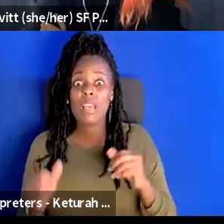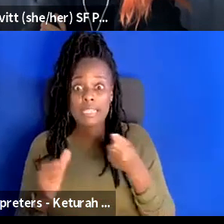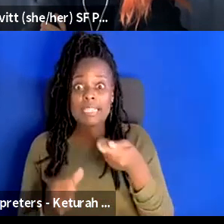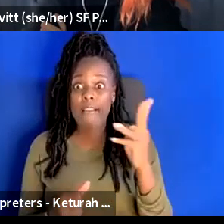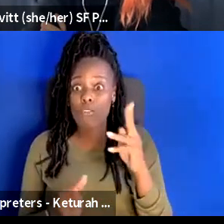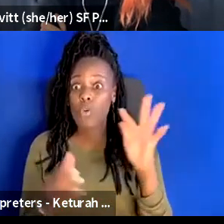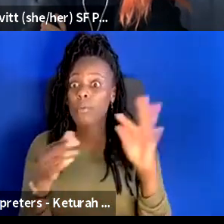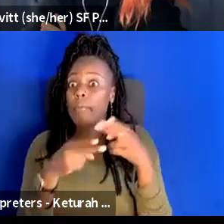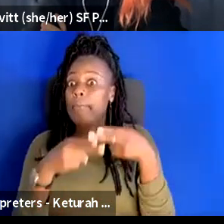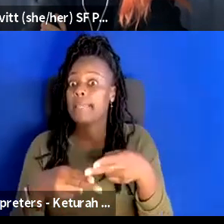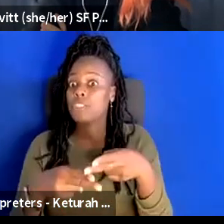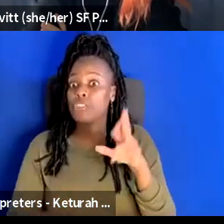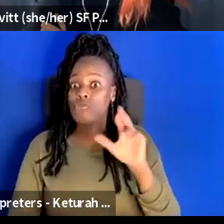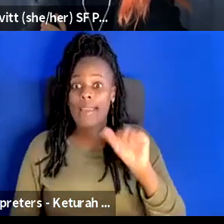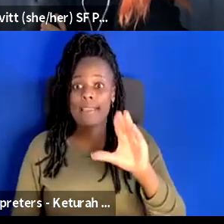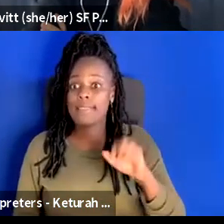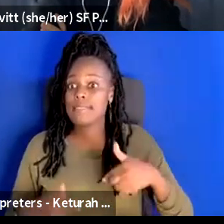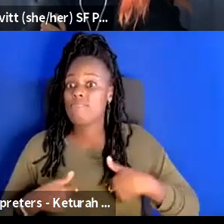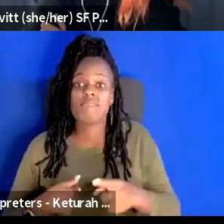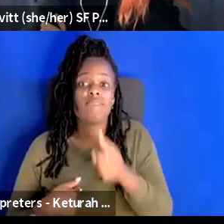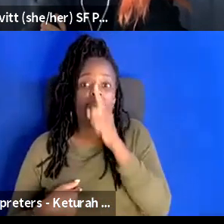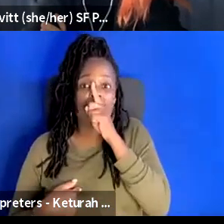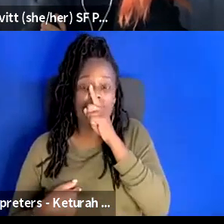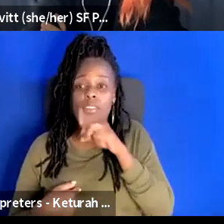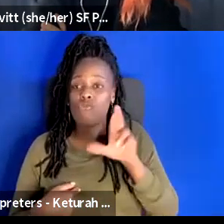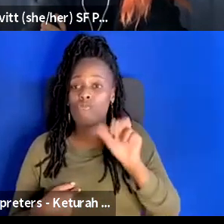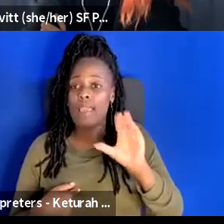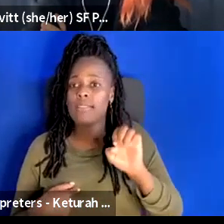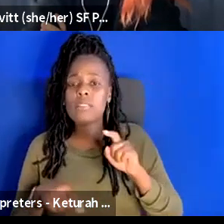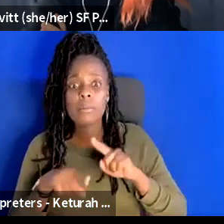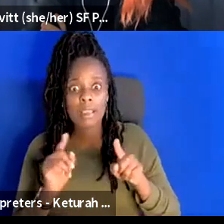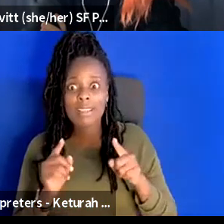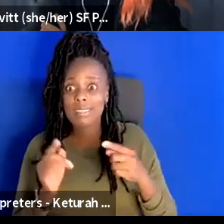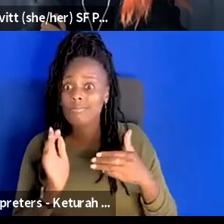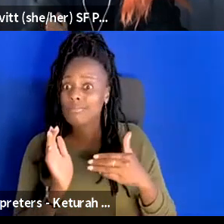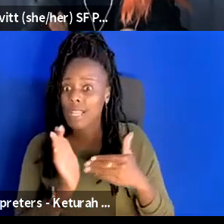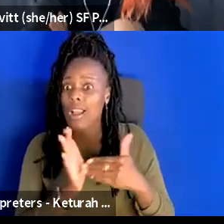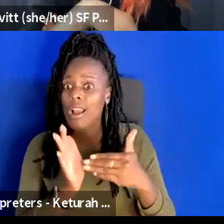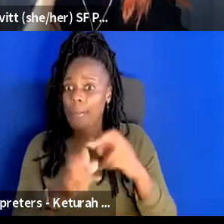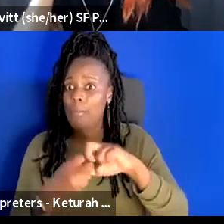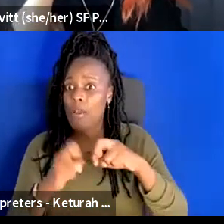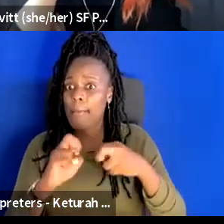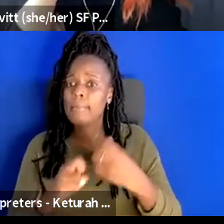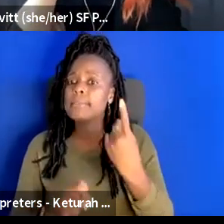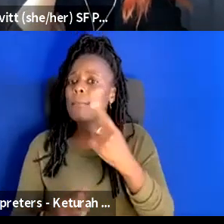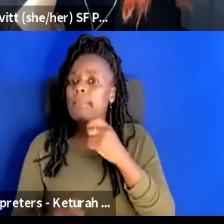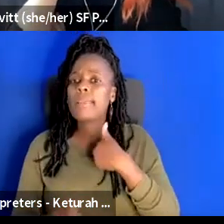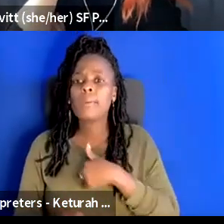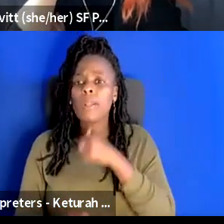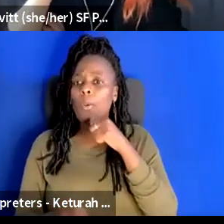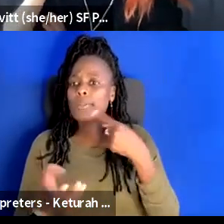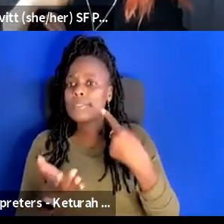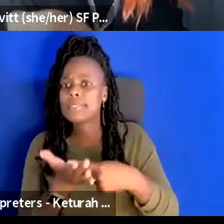each other so this is a common experience for having and I think something we we don't always talk about in theater is lord look at all of these